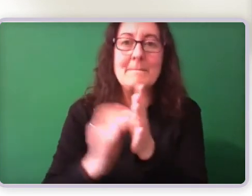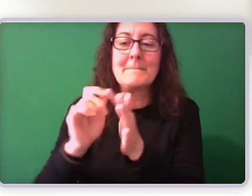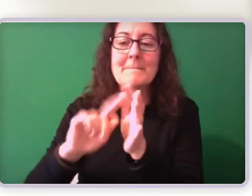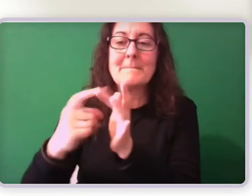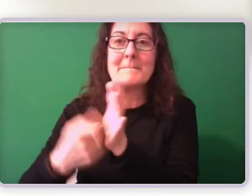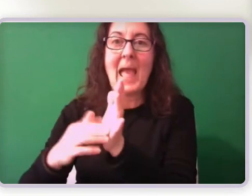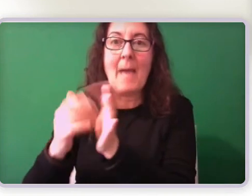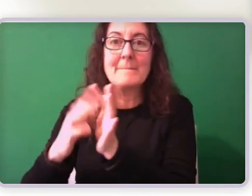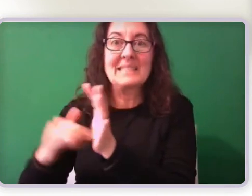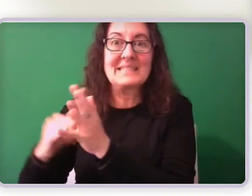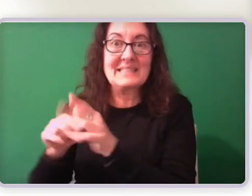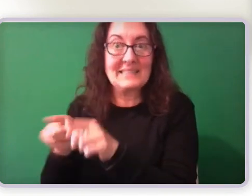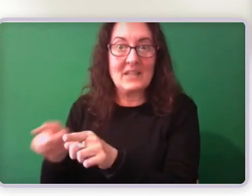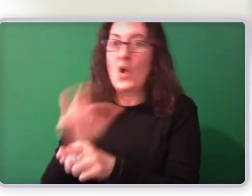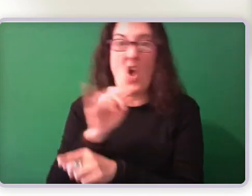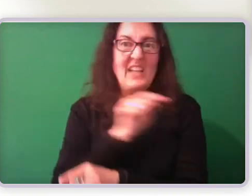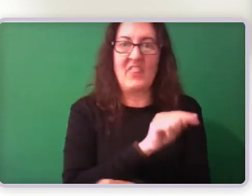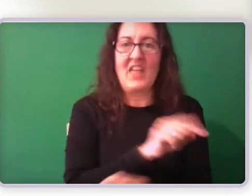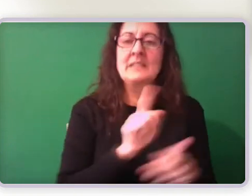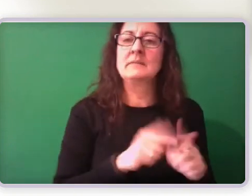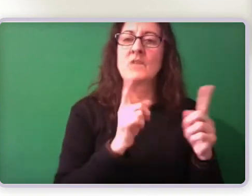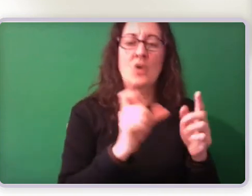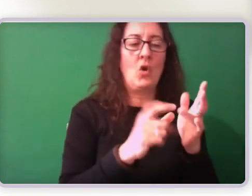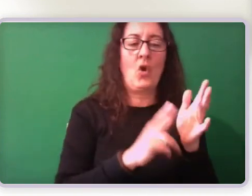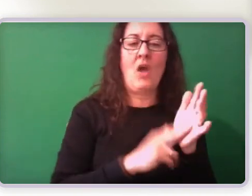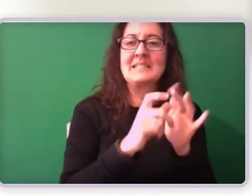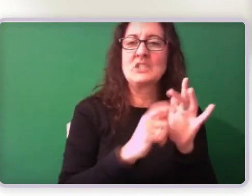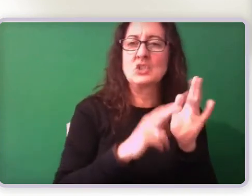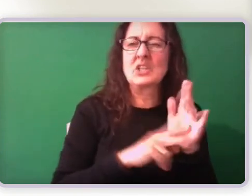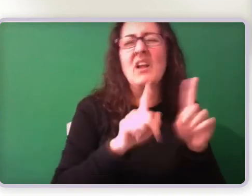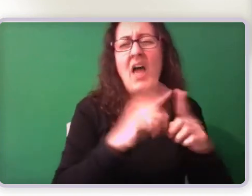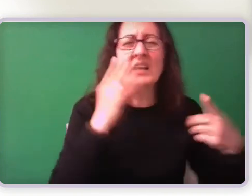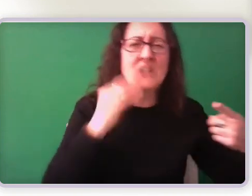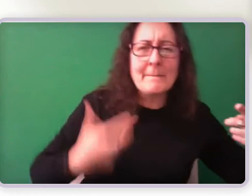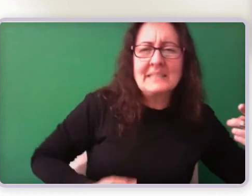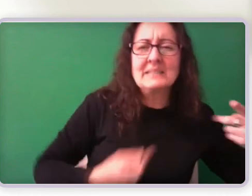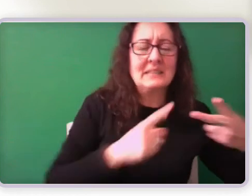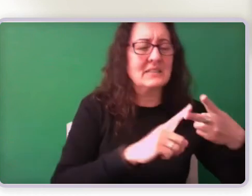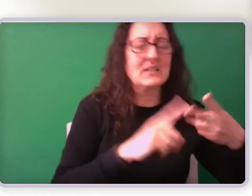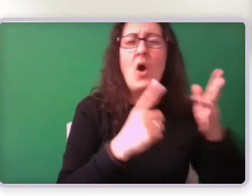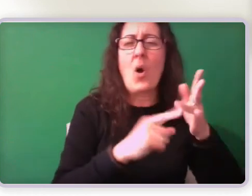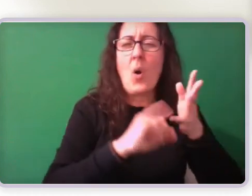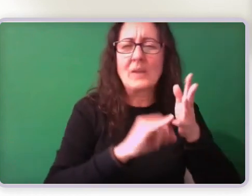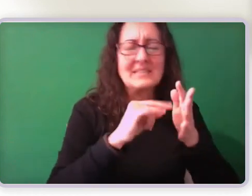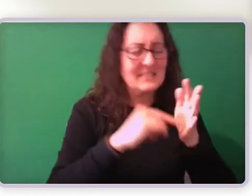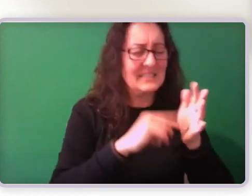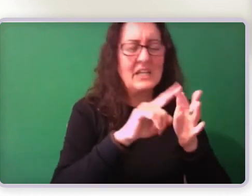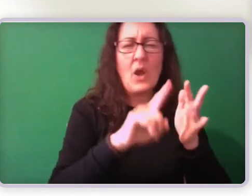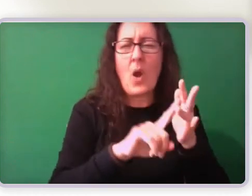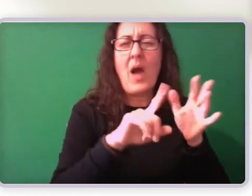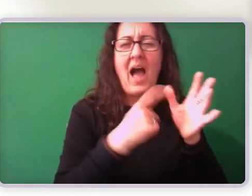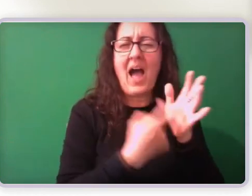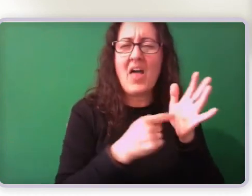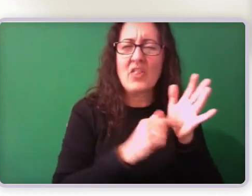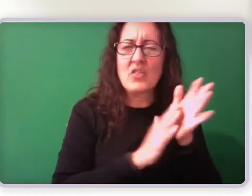Okay, so DSP help. This is the resource that we've put together to try and help